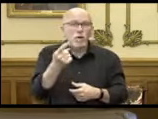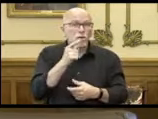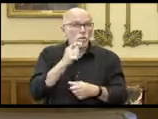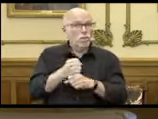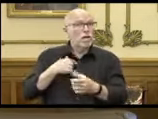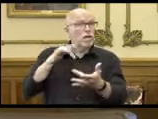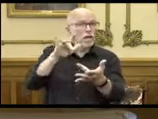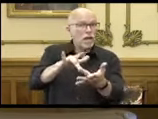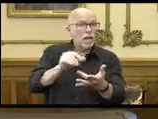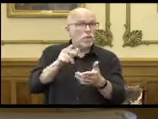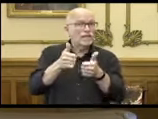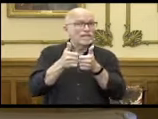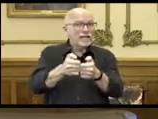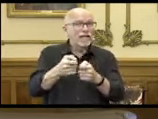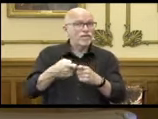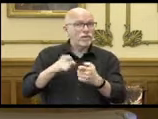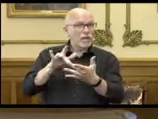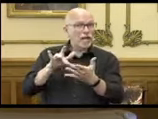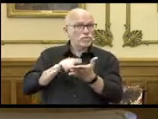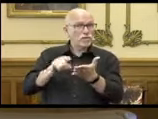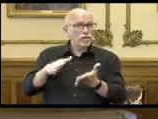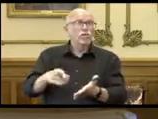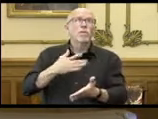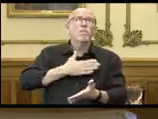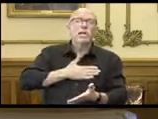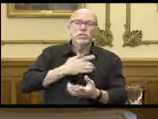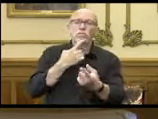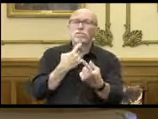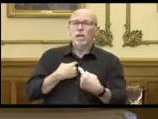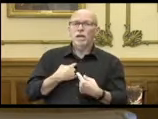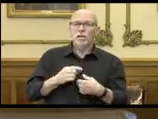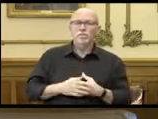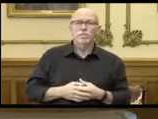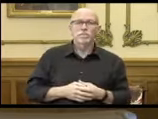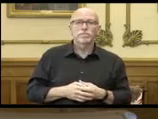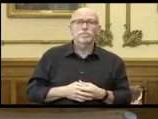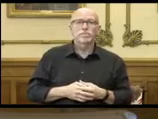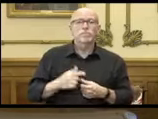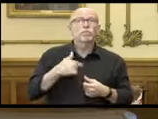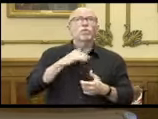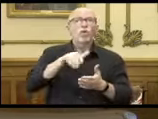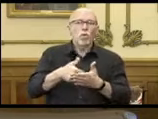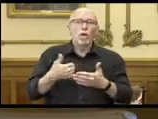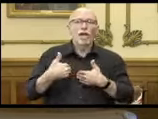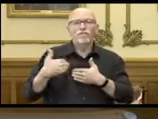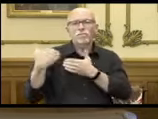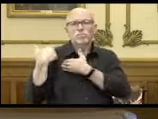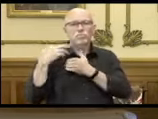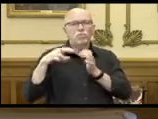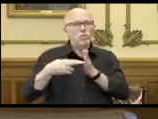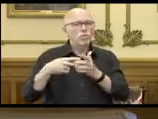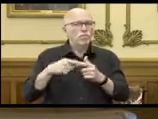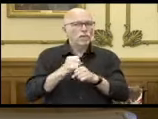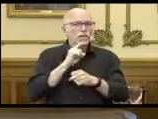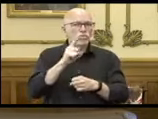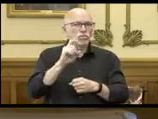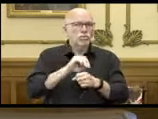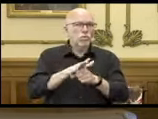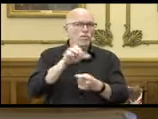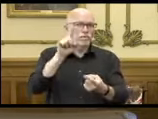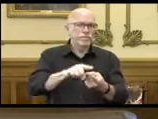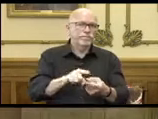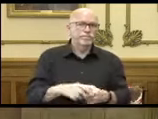call or a text from our contact tracers to please respond. We all have a role to play in preventing COVID cases.